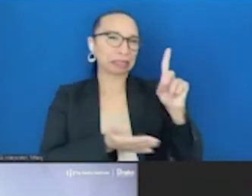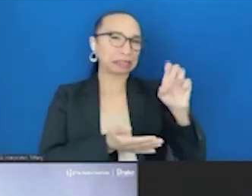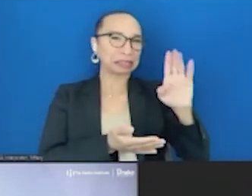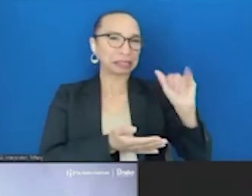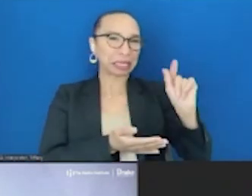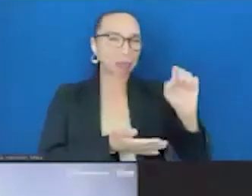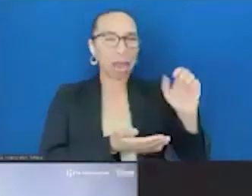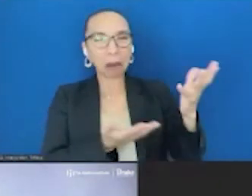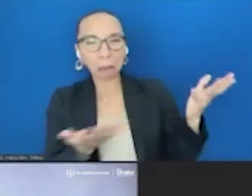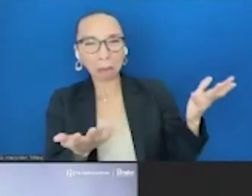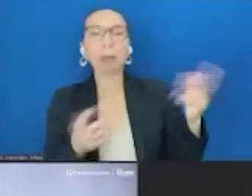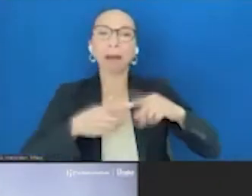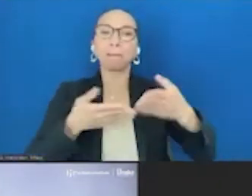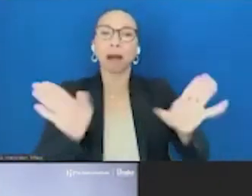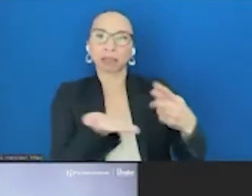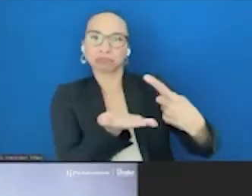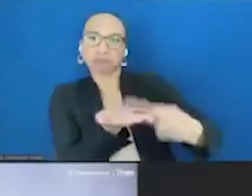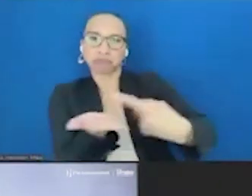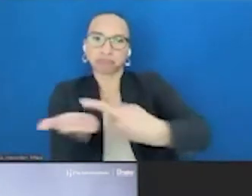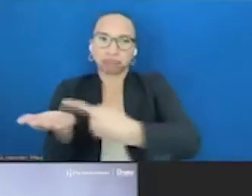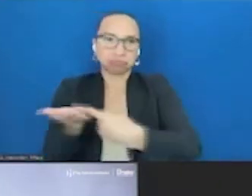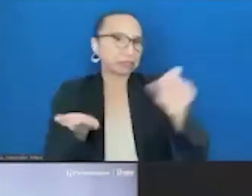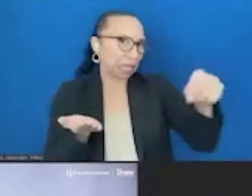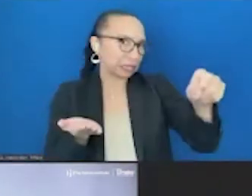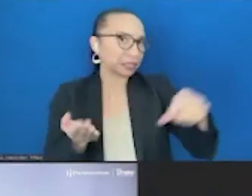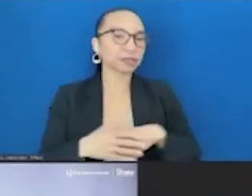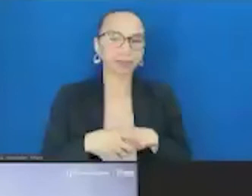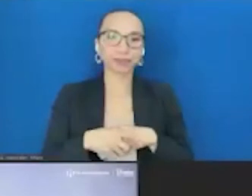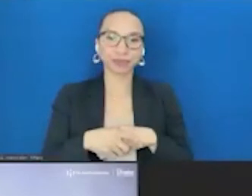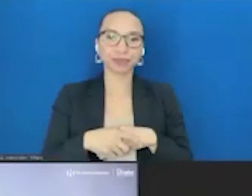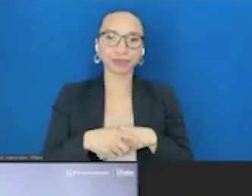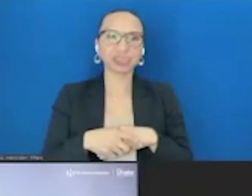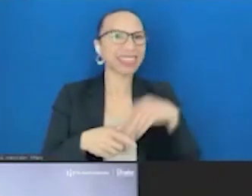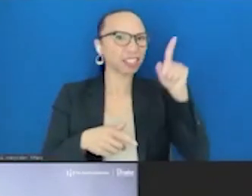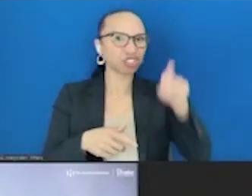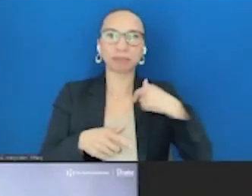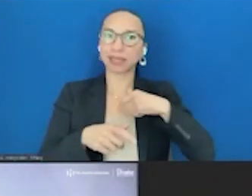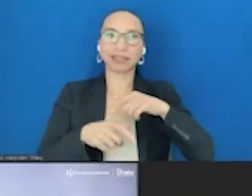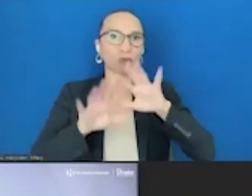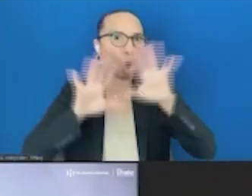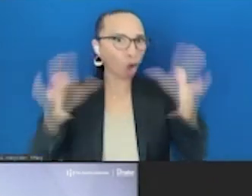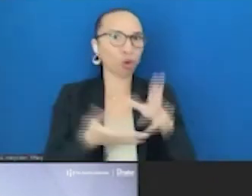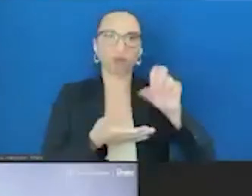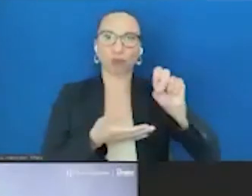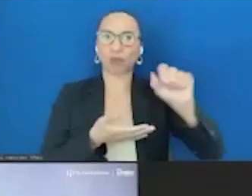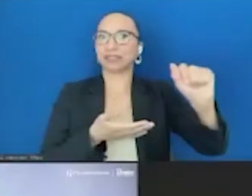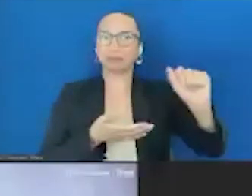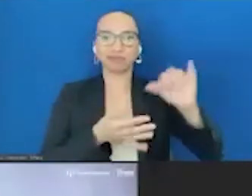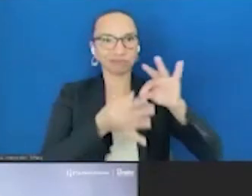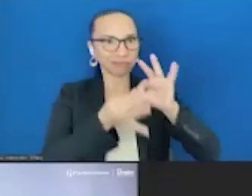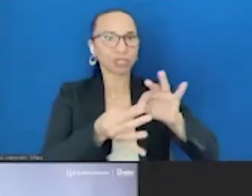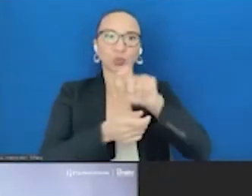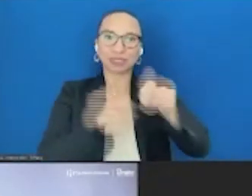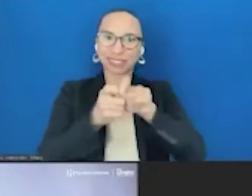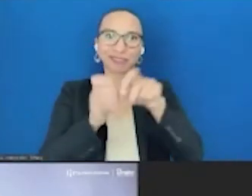need more public discourse nationally on these policies that